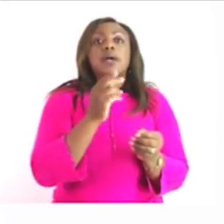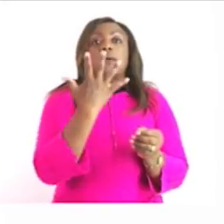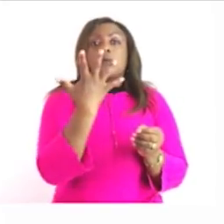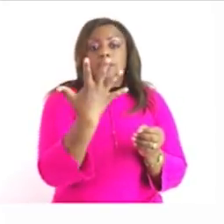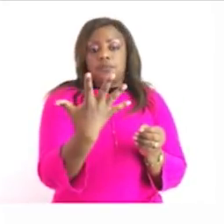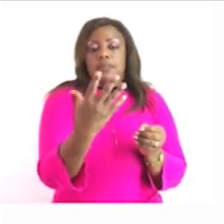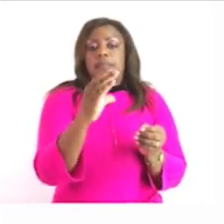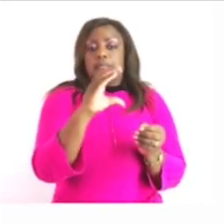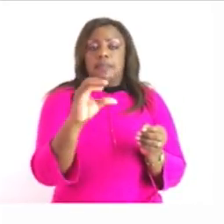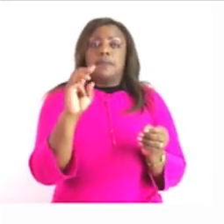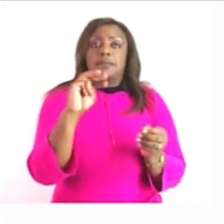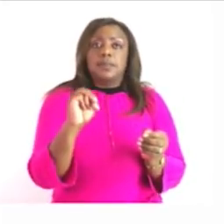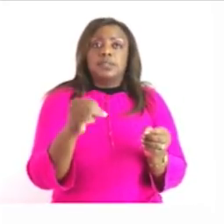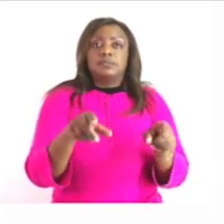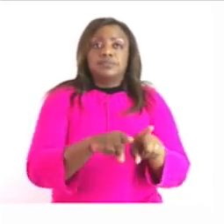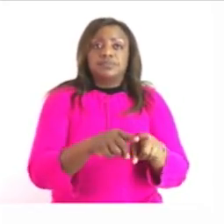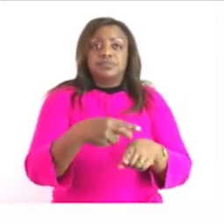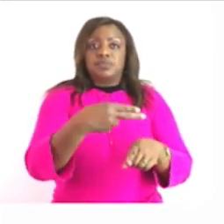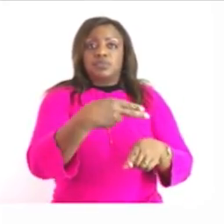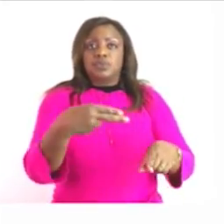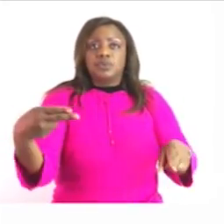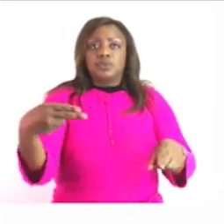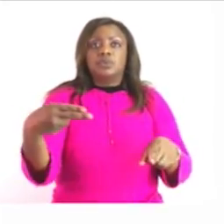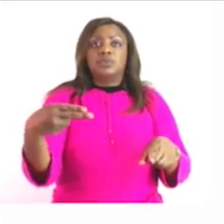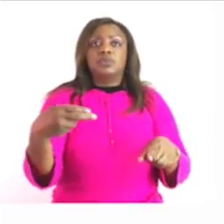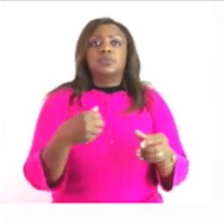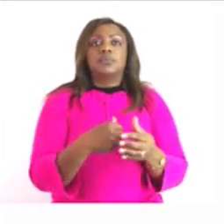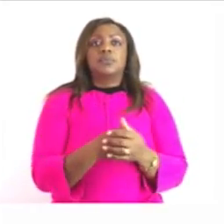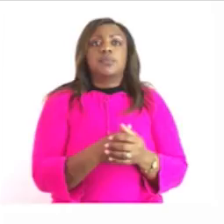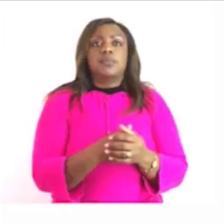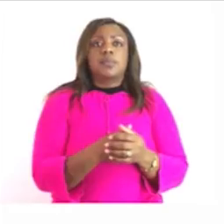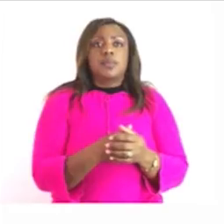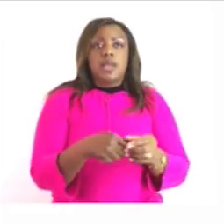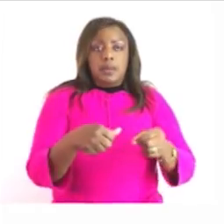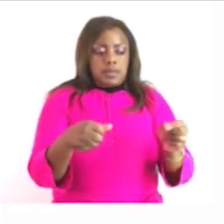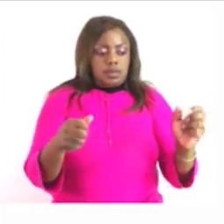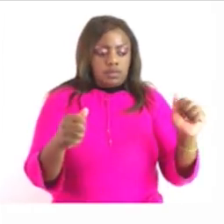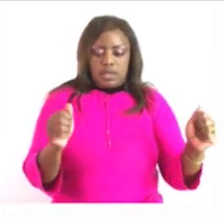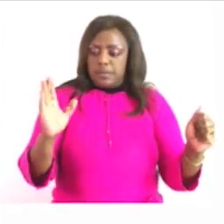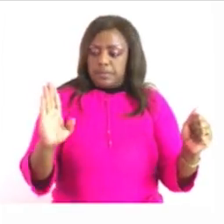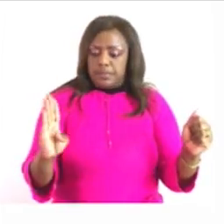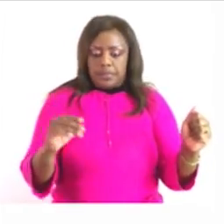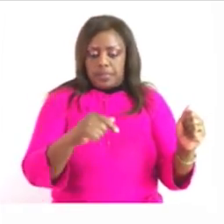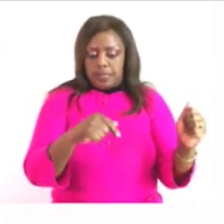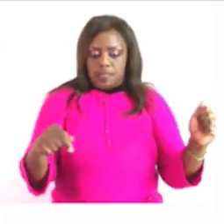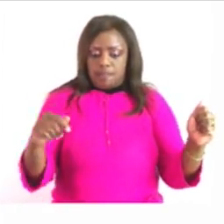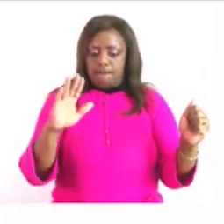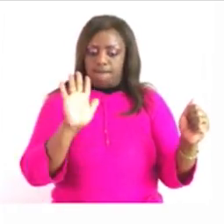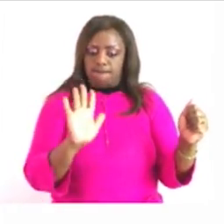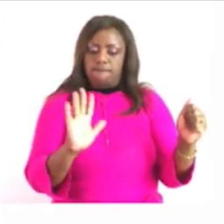that there is an equal sign which is not looking like an equal sign it is called